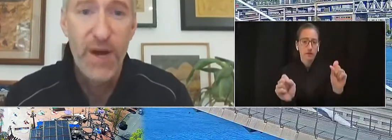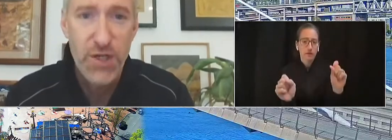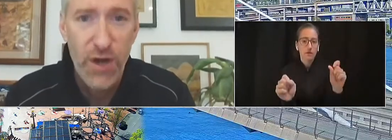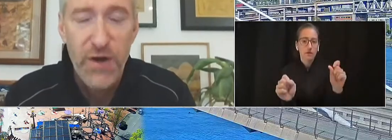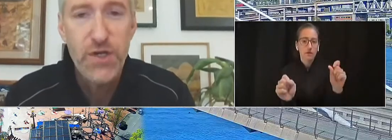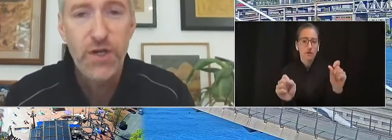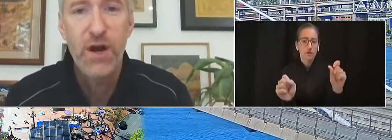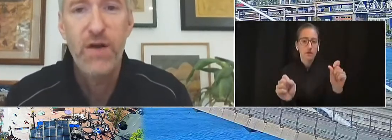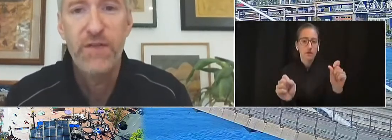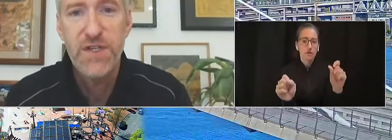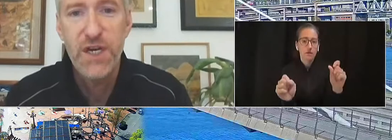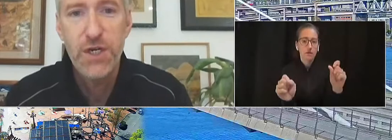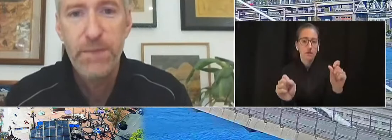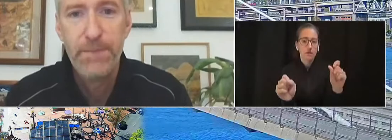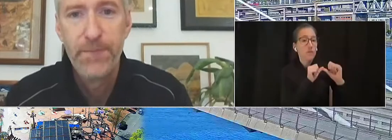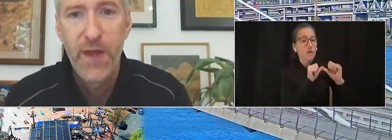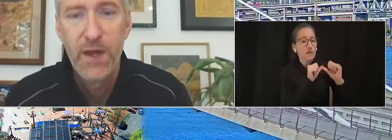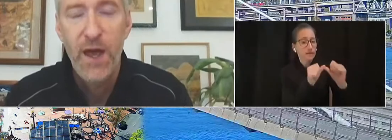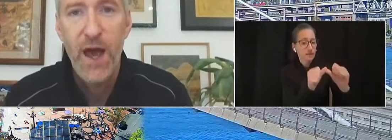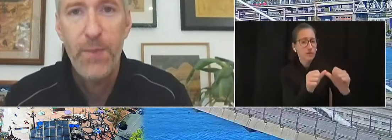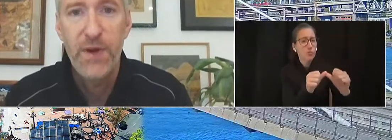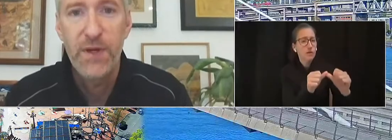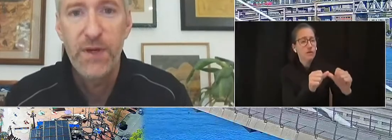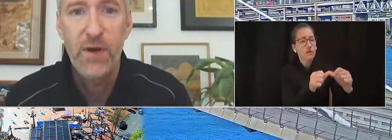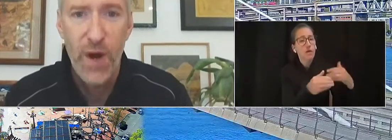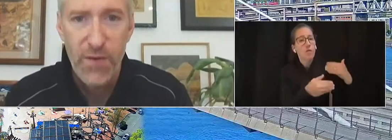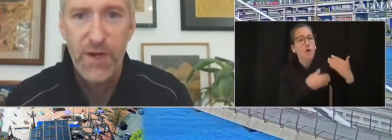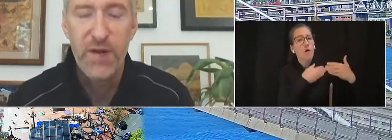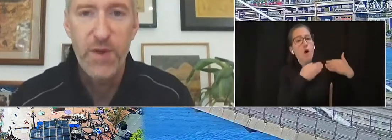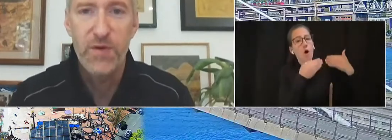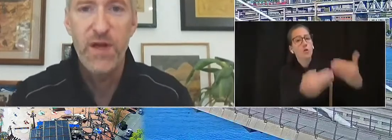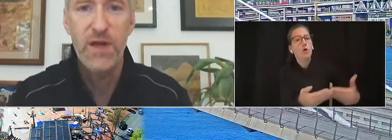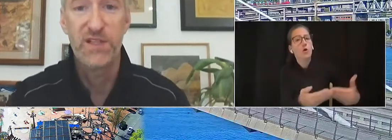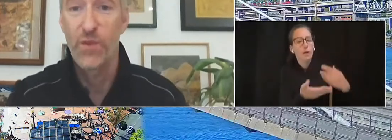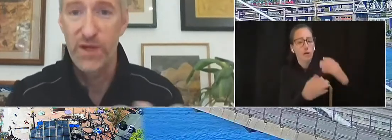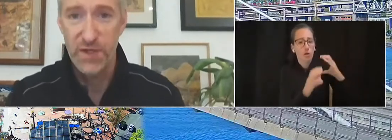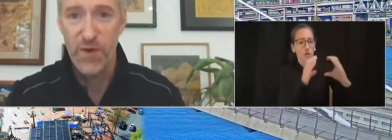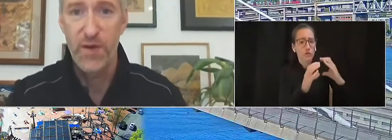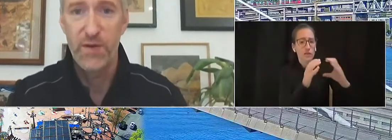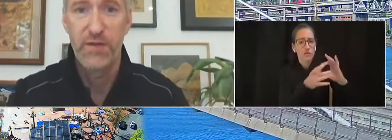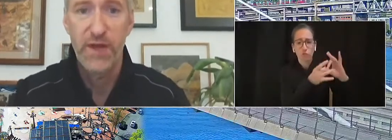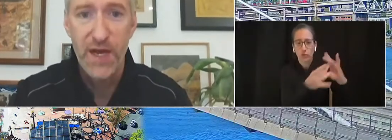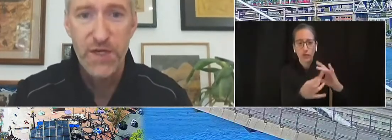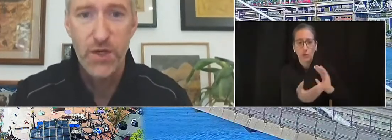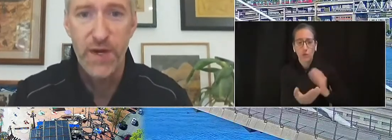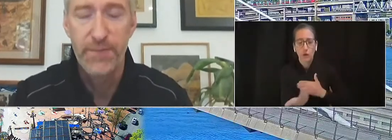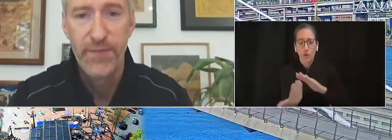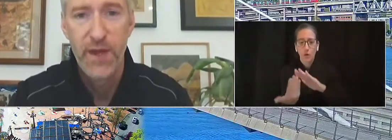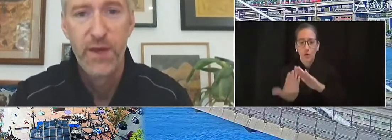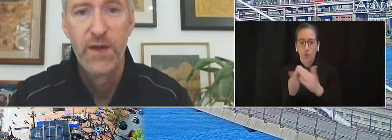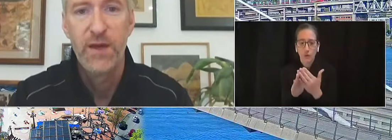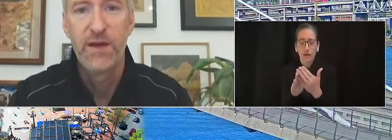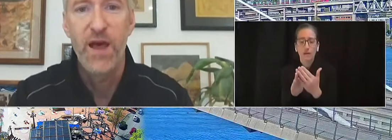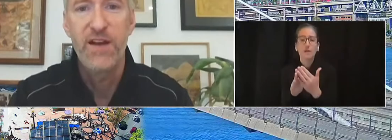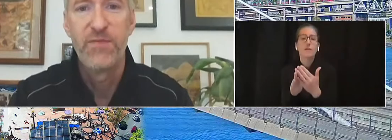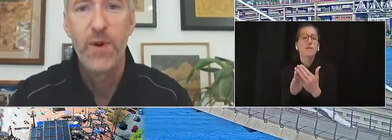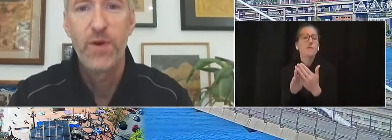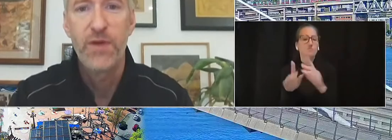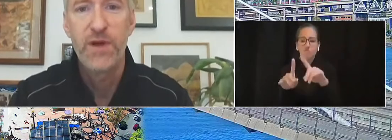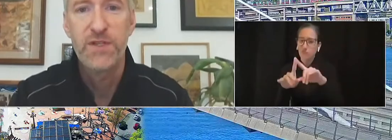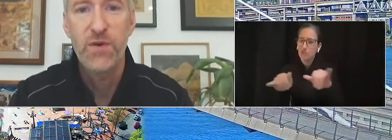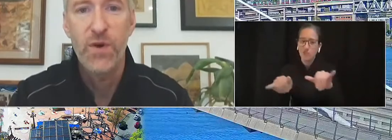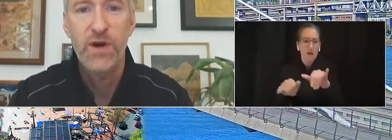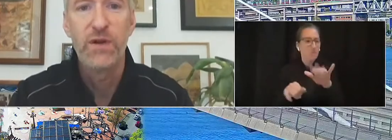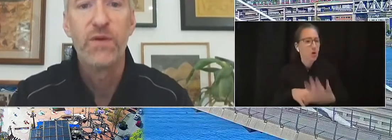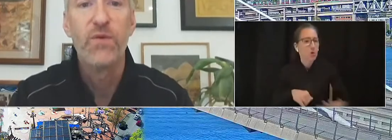a much larger conversation happening around our community, as well as around the country. In light